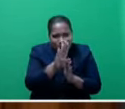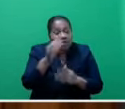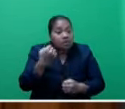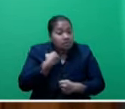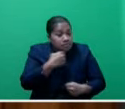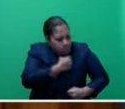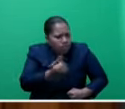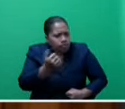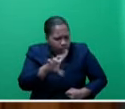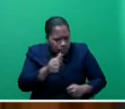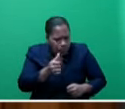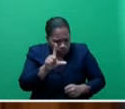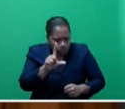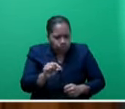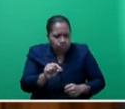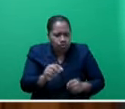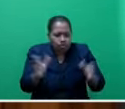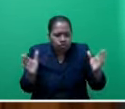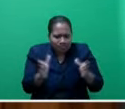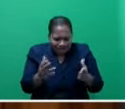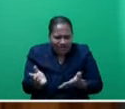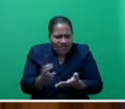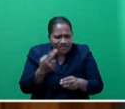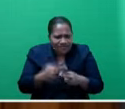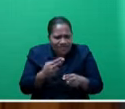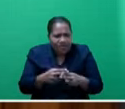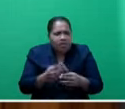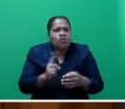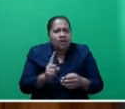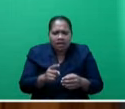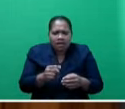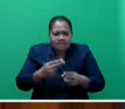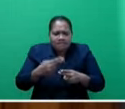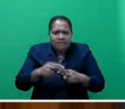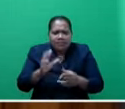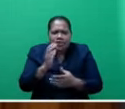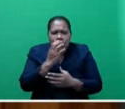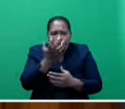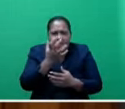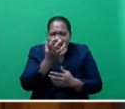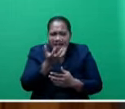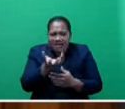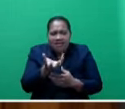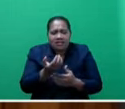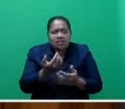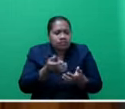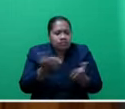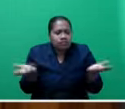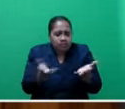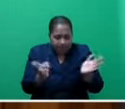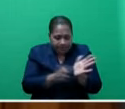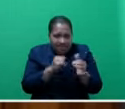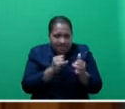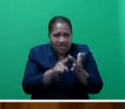farming with the planting and harvesting of those Taiwanese breed guavas as well as vegetables in the Nasinu Army Training Group that